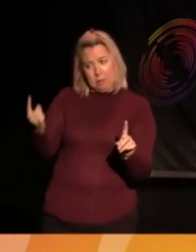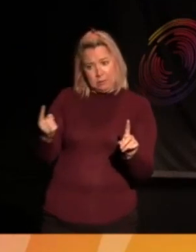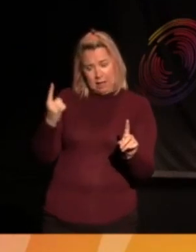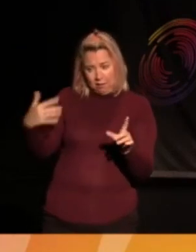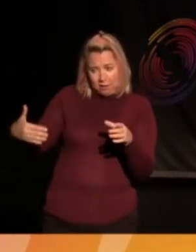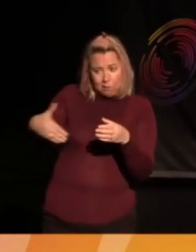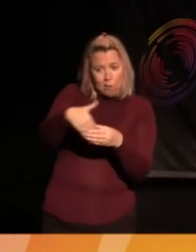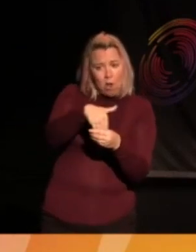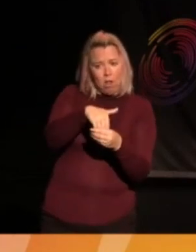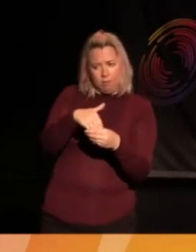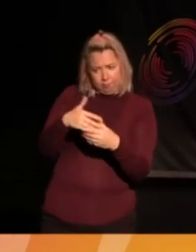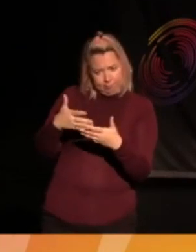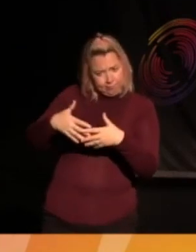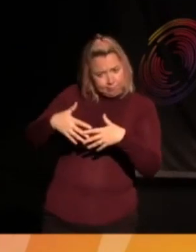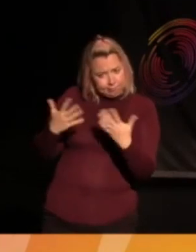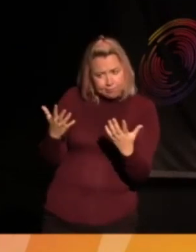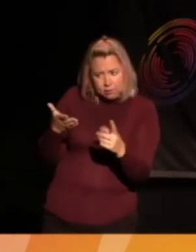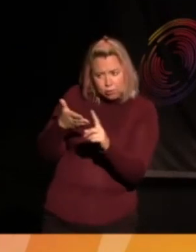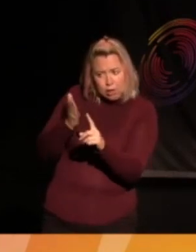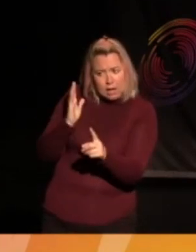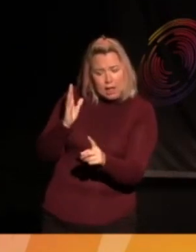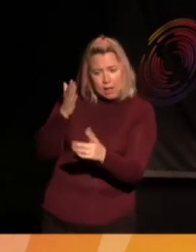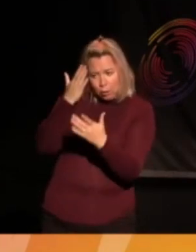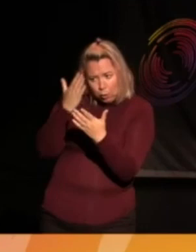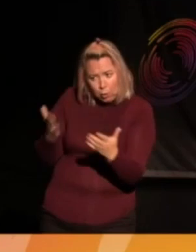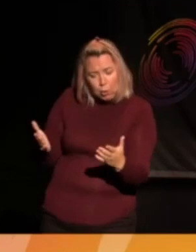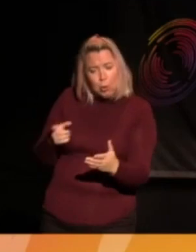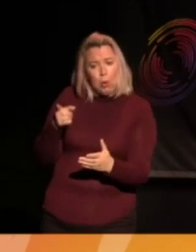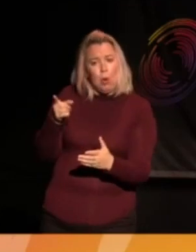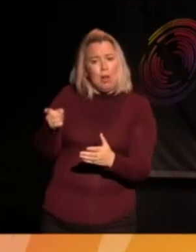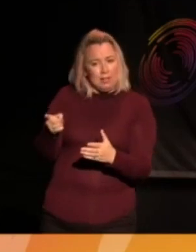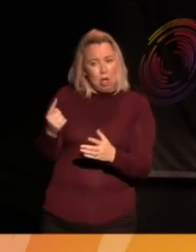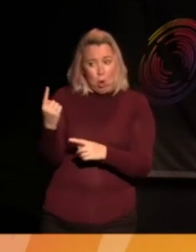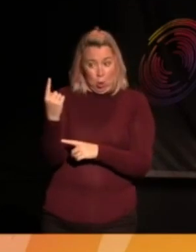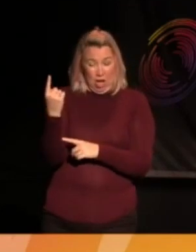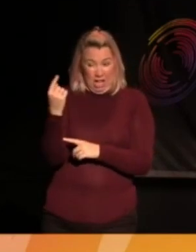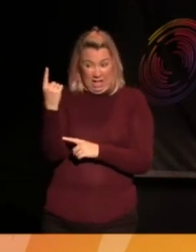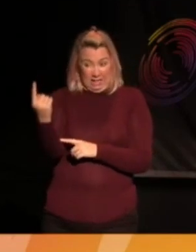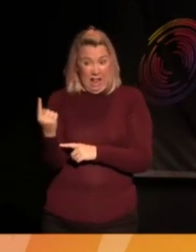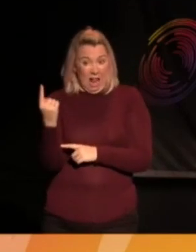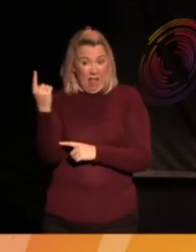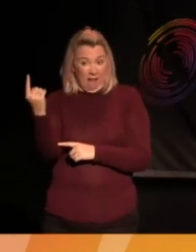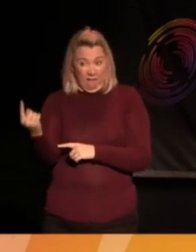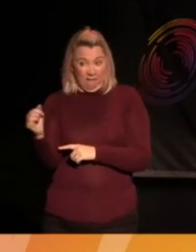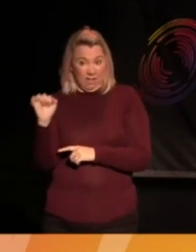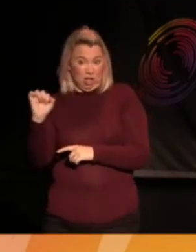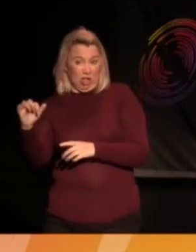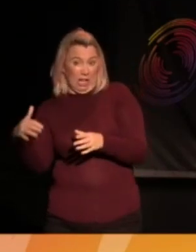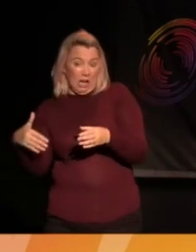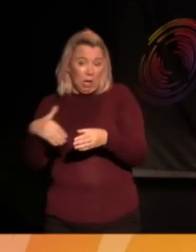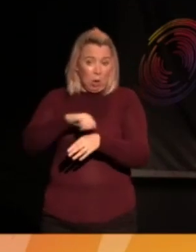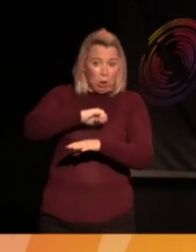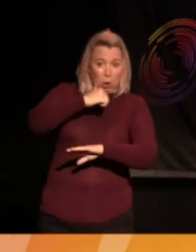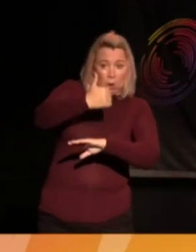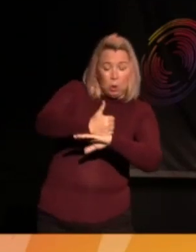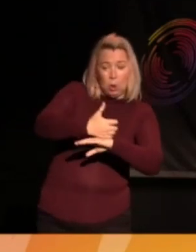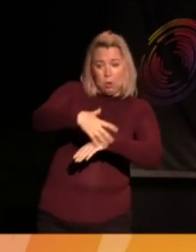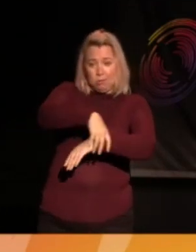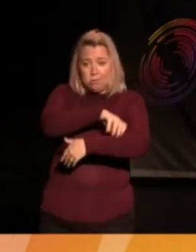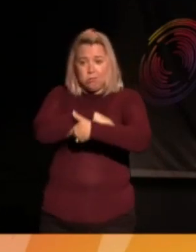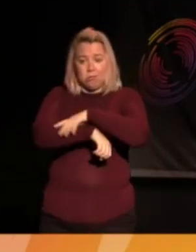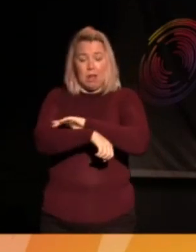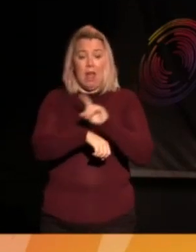And I mean, what a canny operator to actually get someone with the high profile that that particular